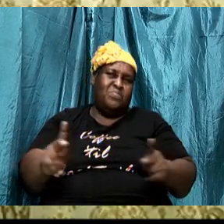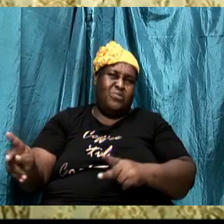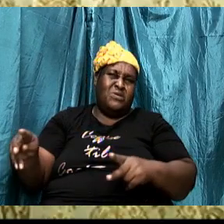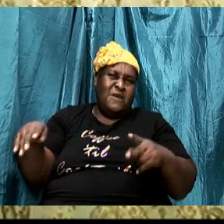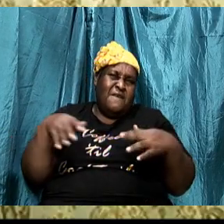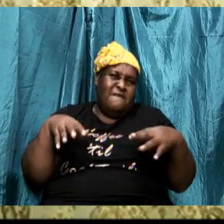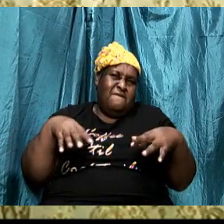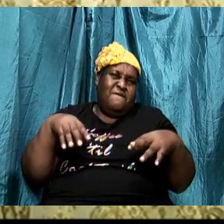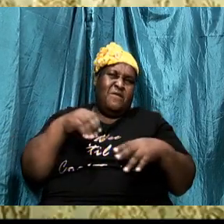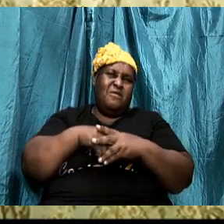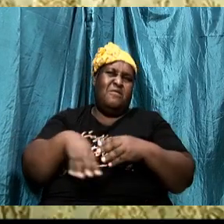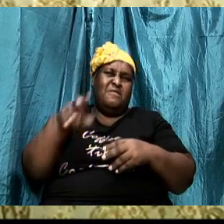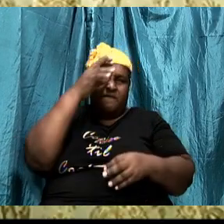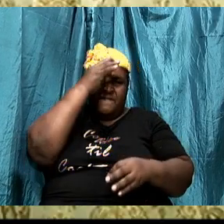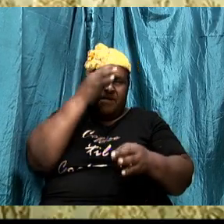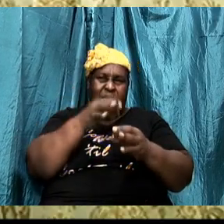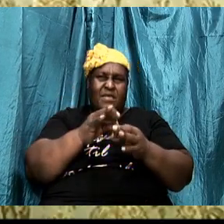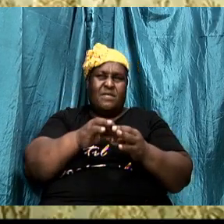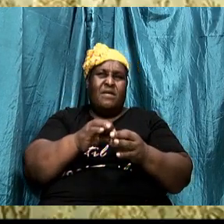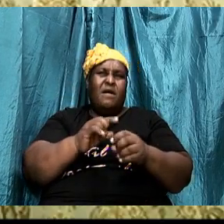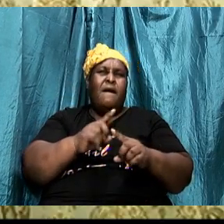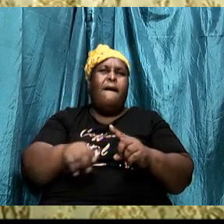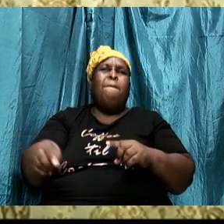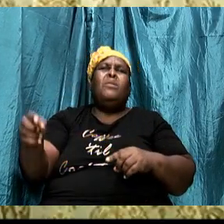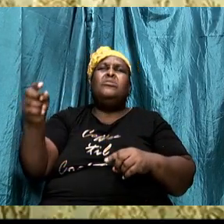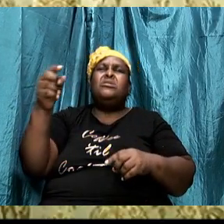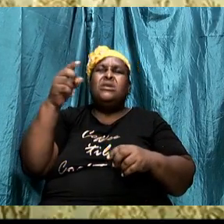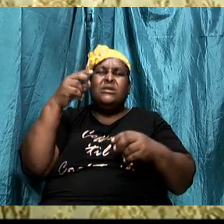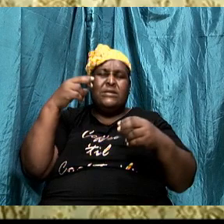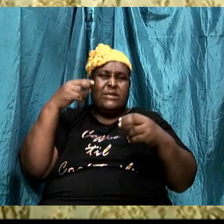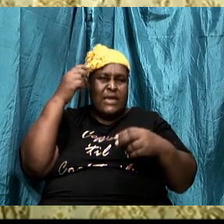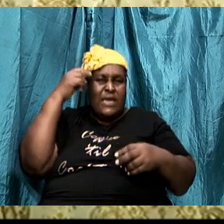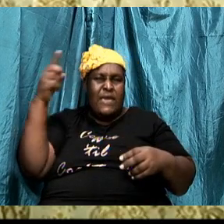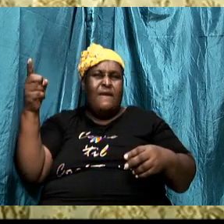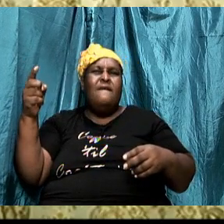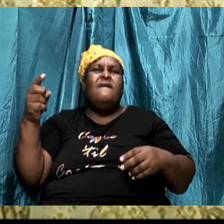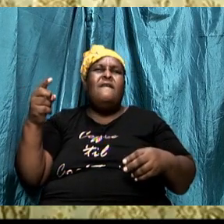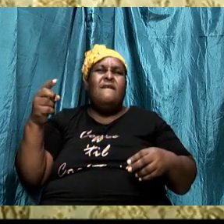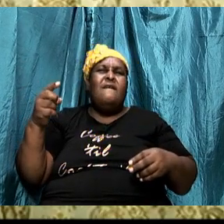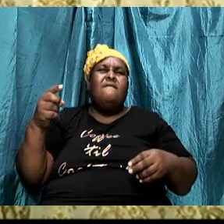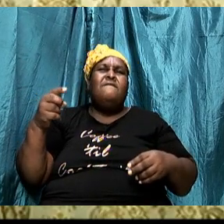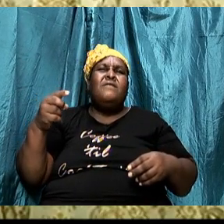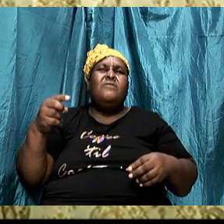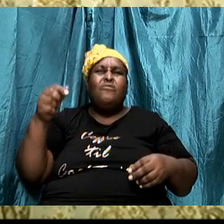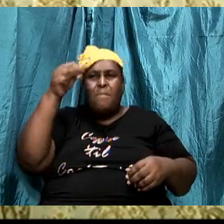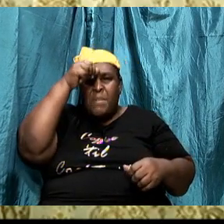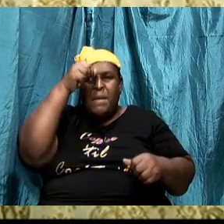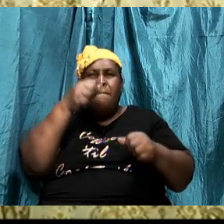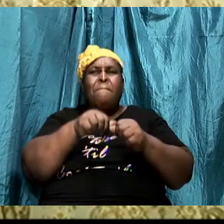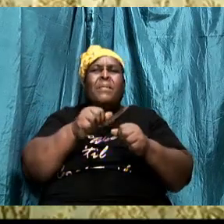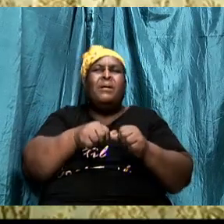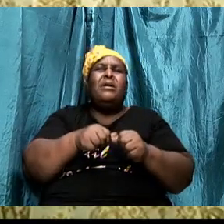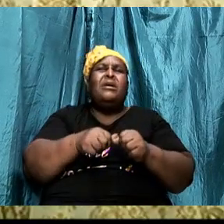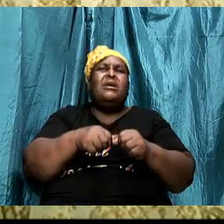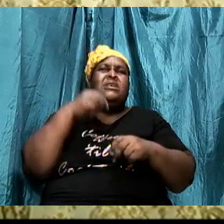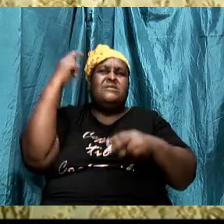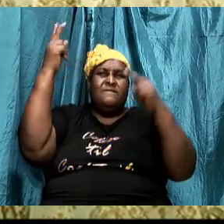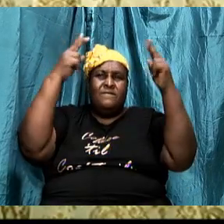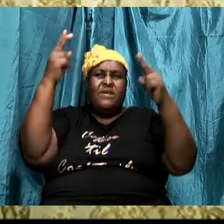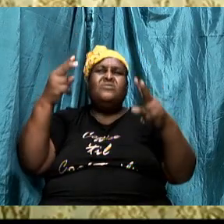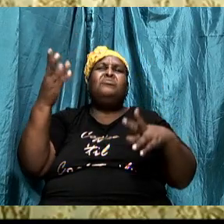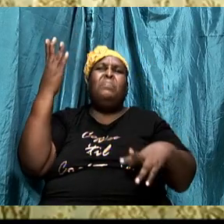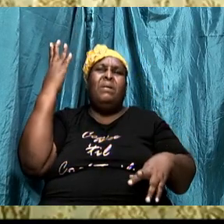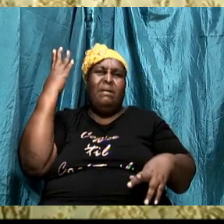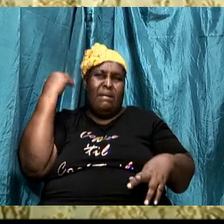back on his experience, and he told the king that, look here, I was